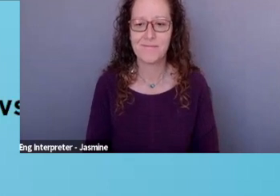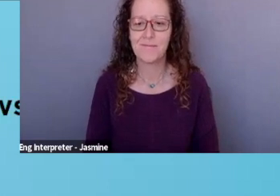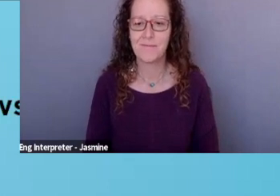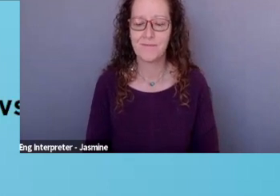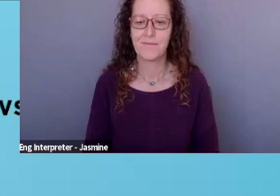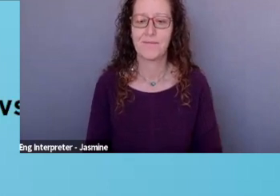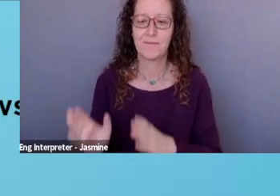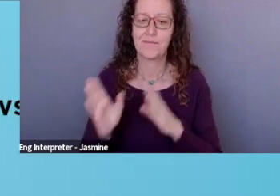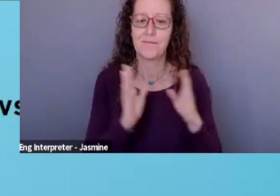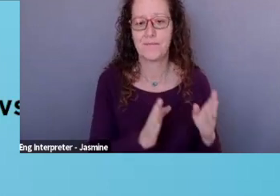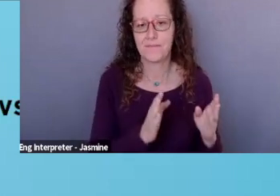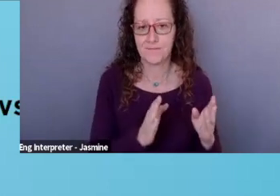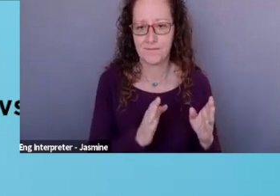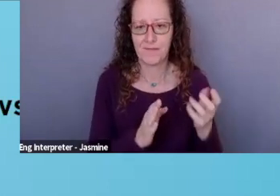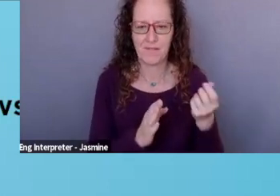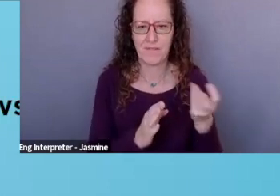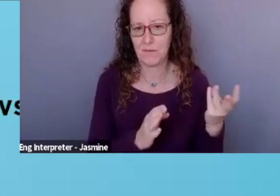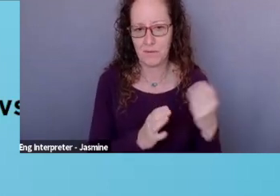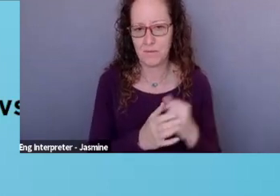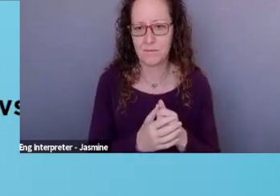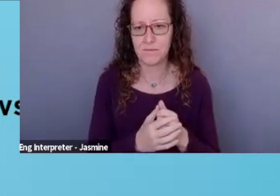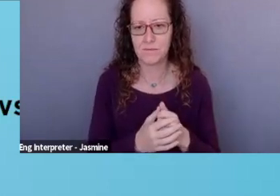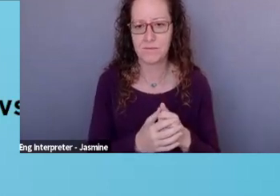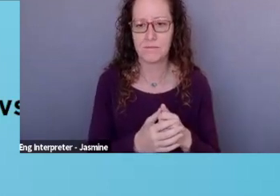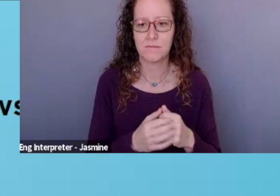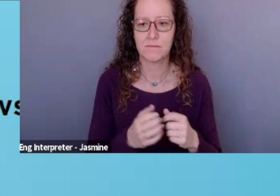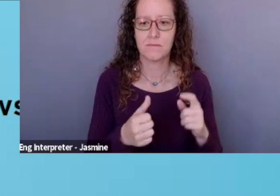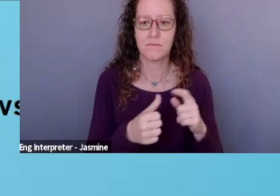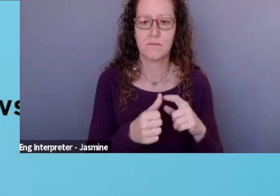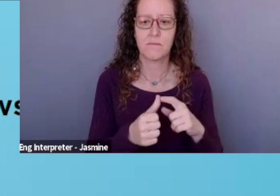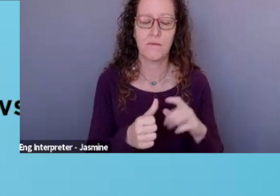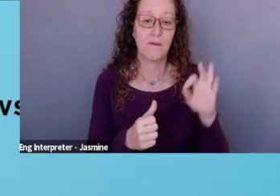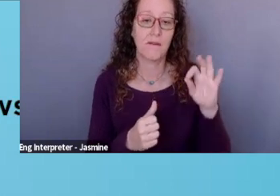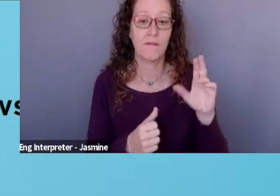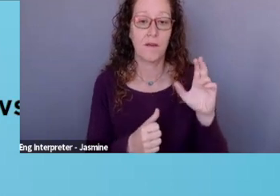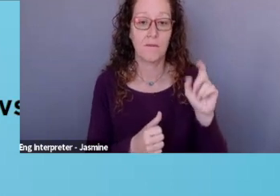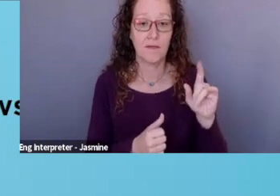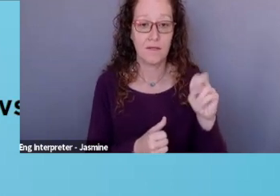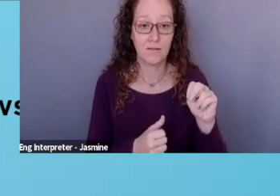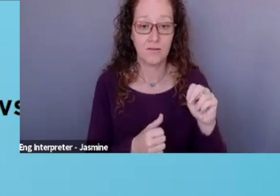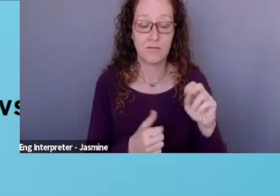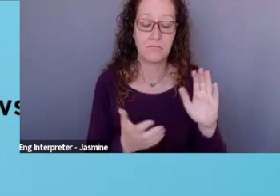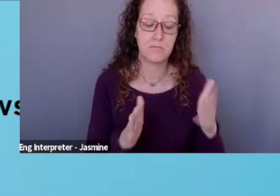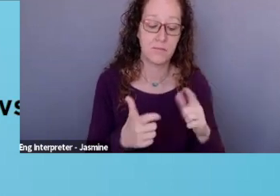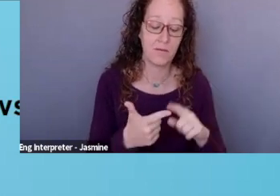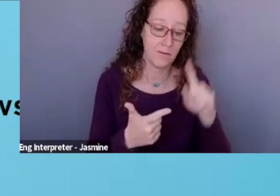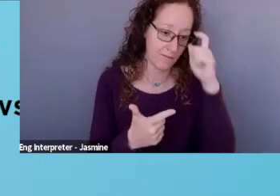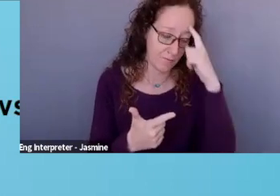things over on the right-hand side. So the first one is foundation versus government versus corporate giving.